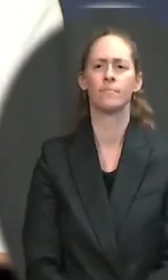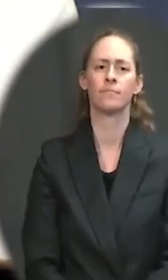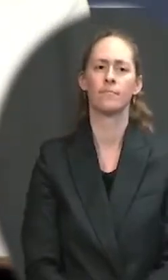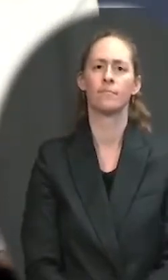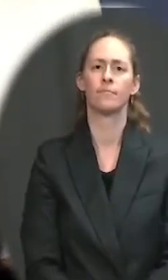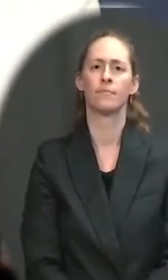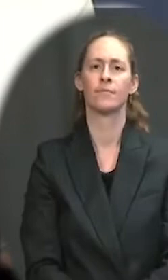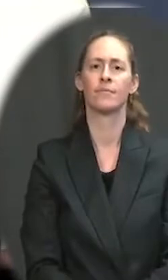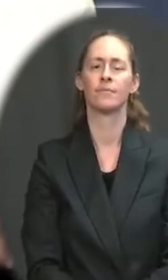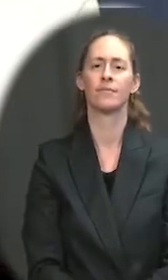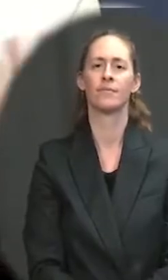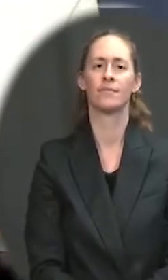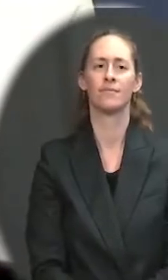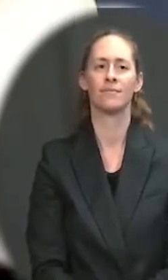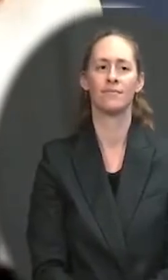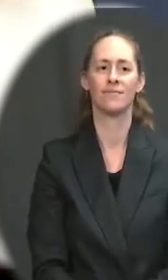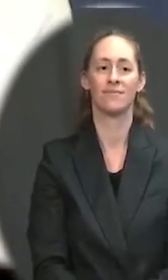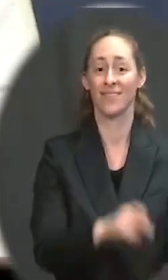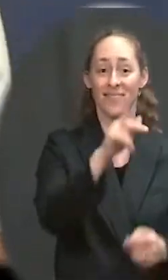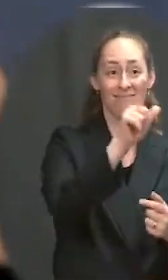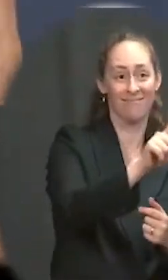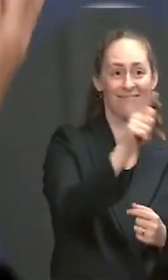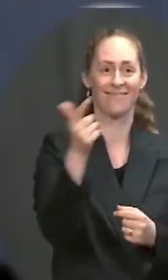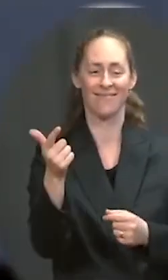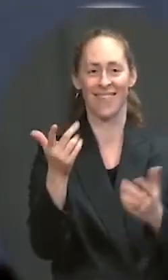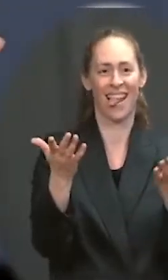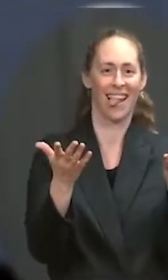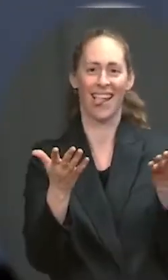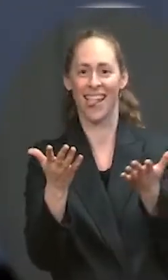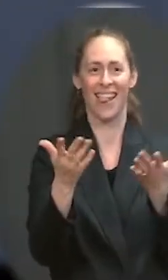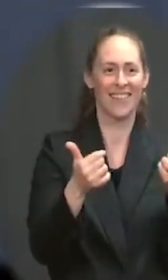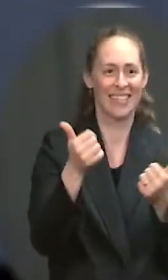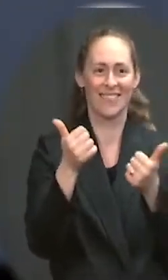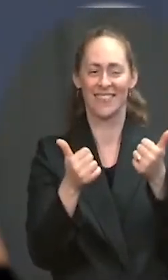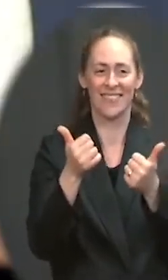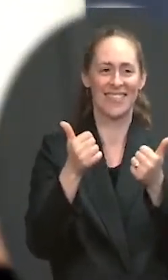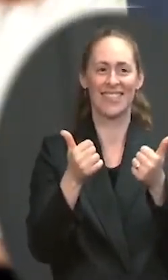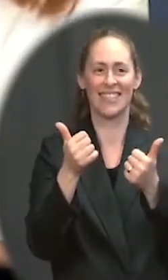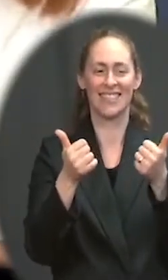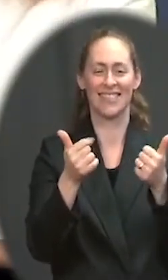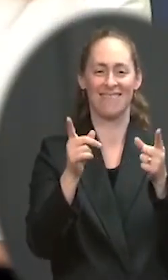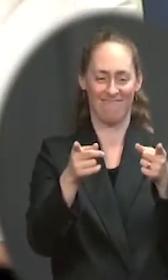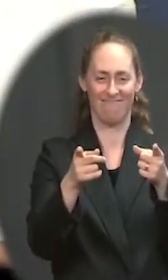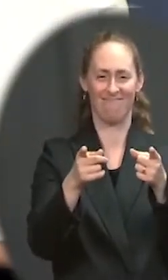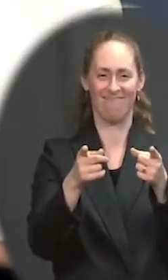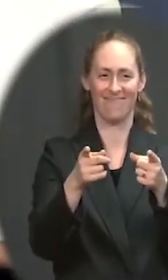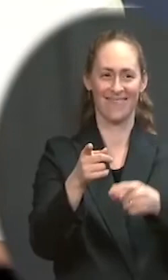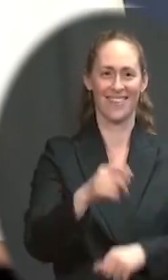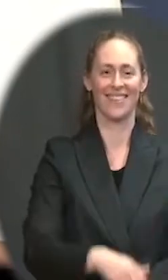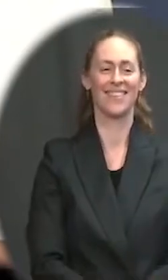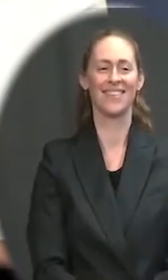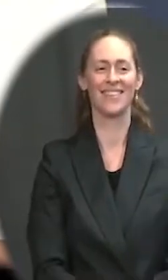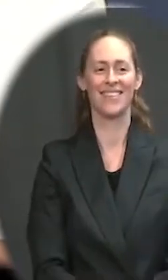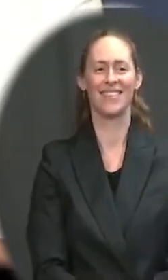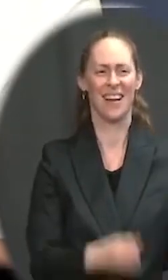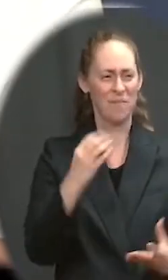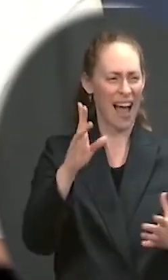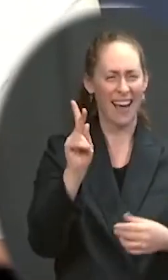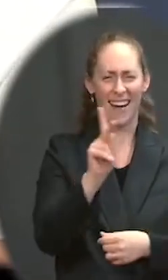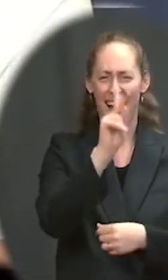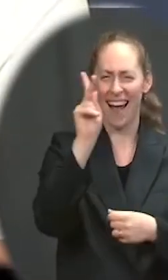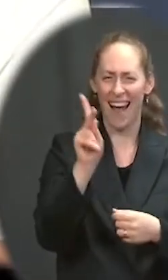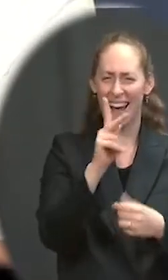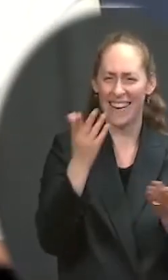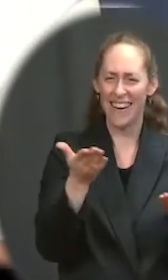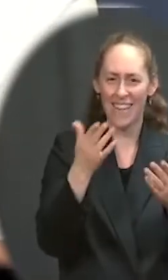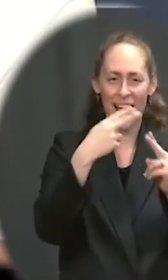Kristen, Kristen, Kristen, got confused. Caitlin, there's a lot of K's. It's a Wednesday. Go ahead, Caitlin. right. Kristen and I also have been dressing a lot lately,